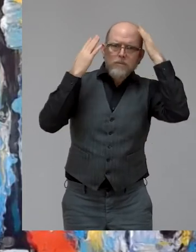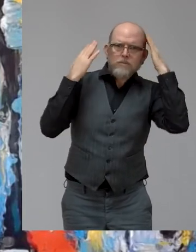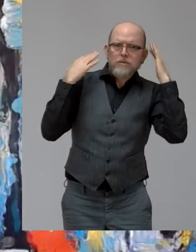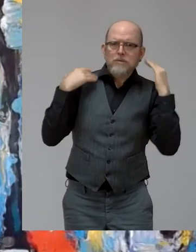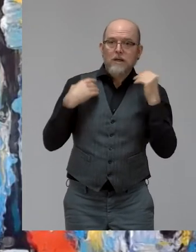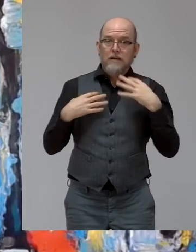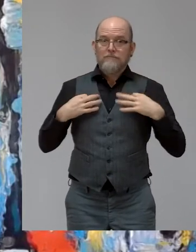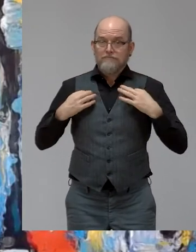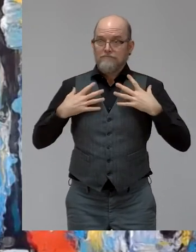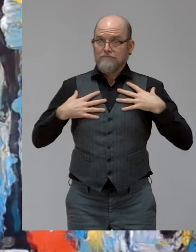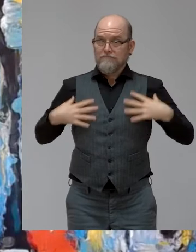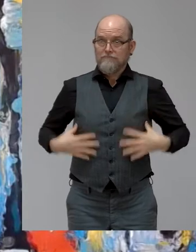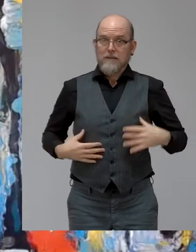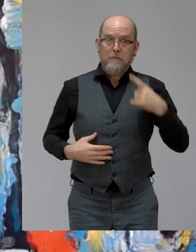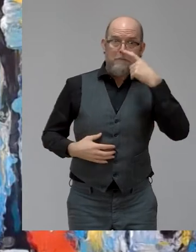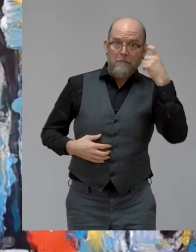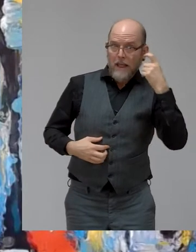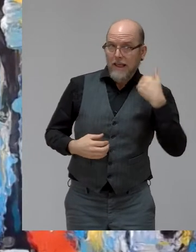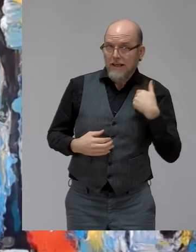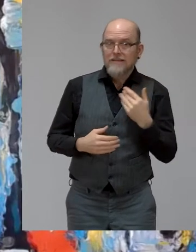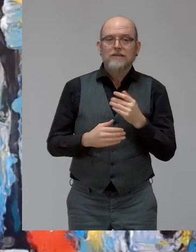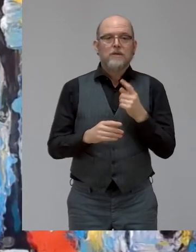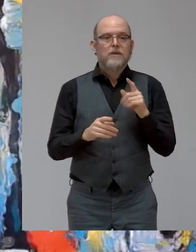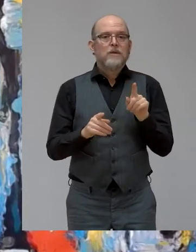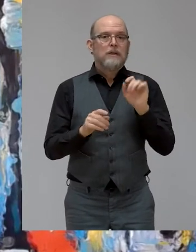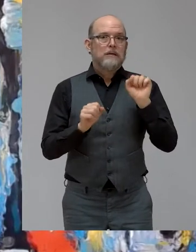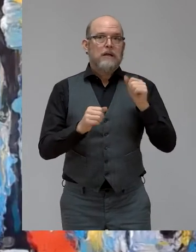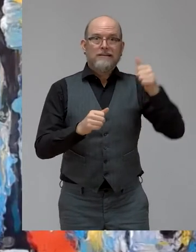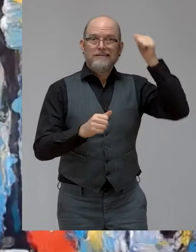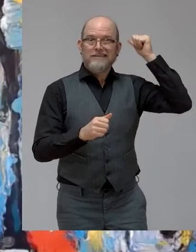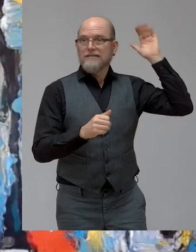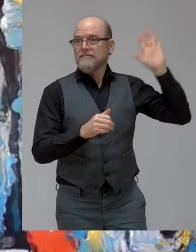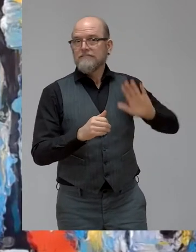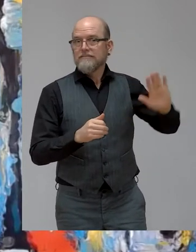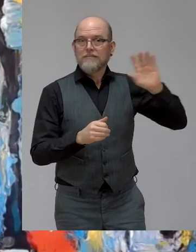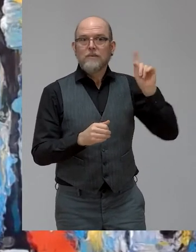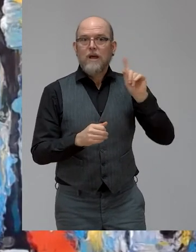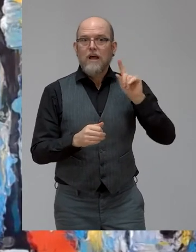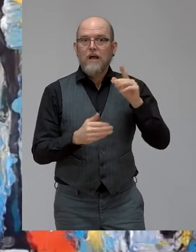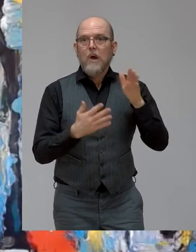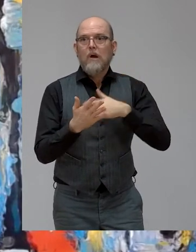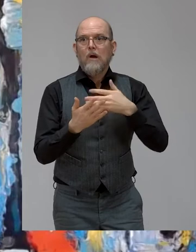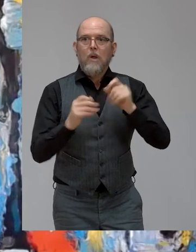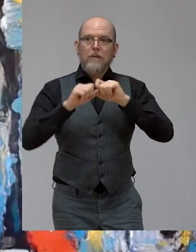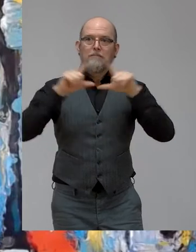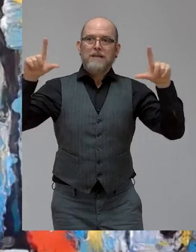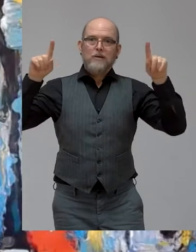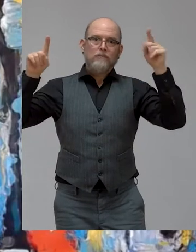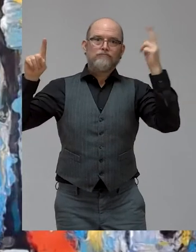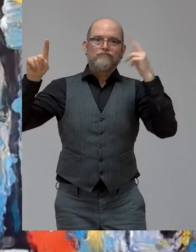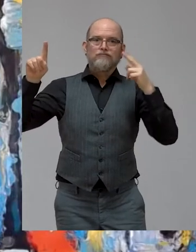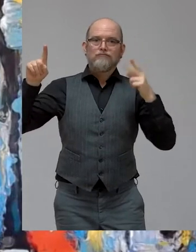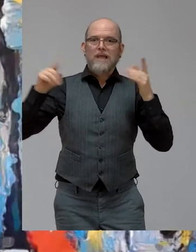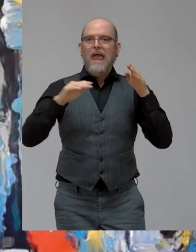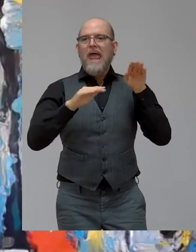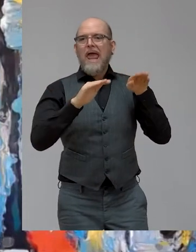and I can tell you that in the back of me, there's an amazing picture, the most accessible picture in Israel, a picture